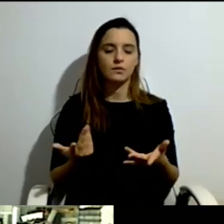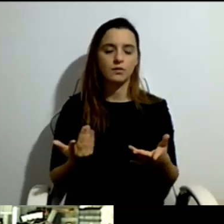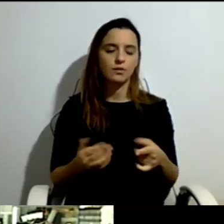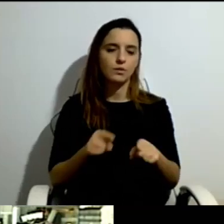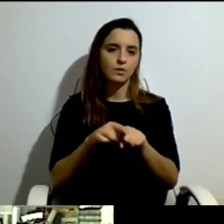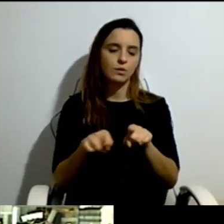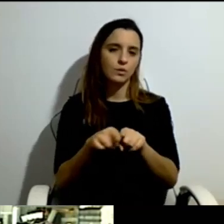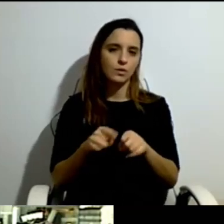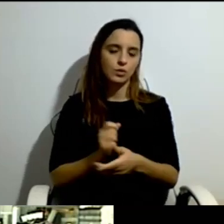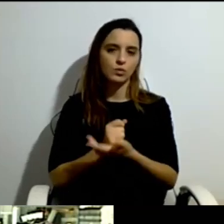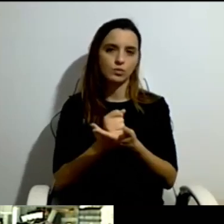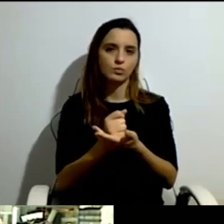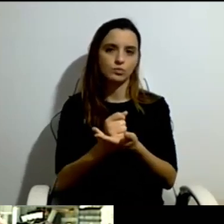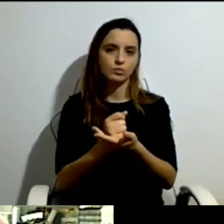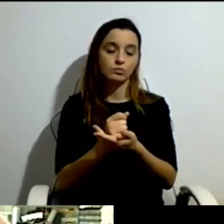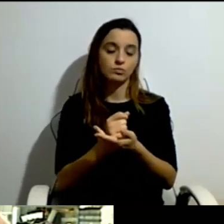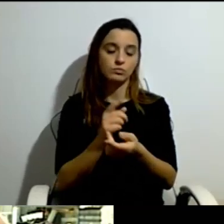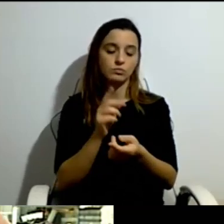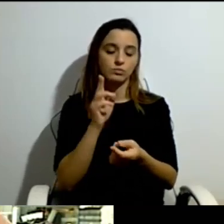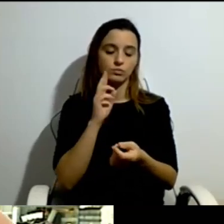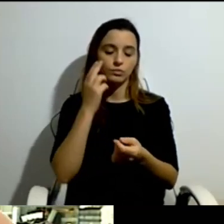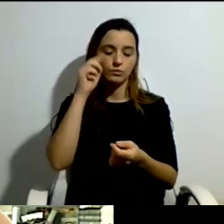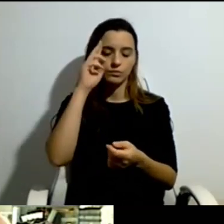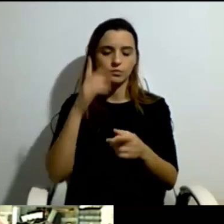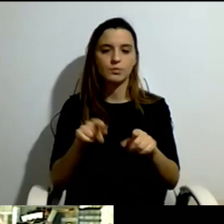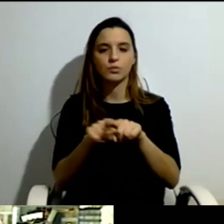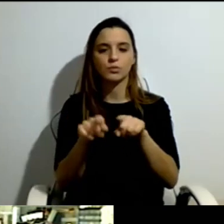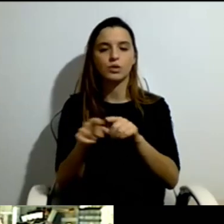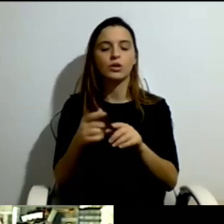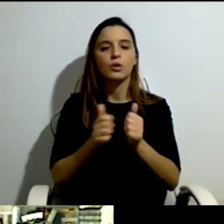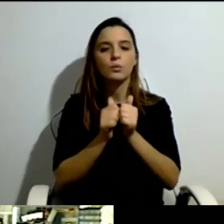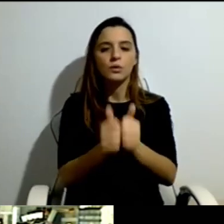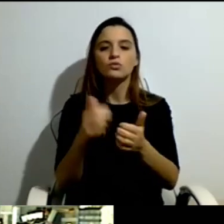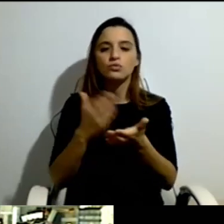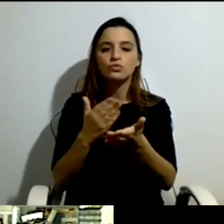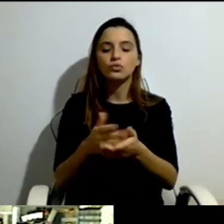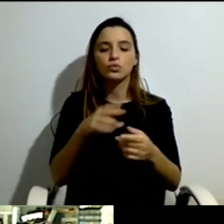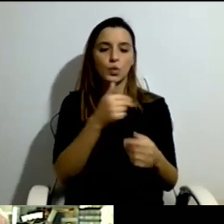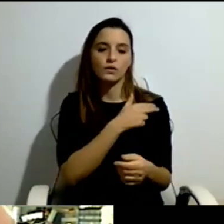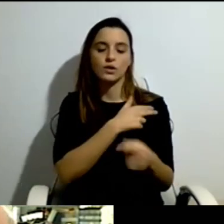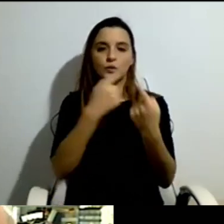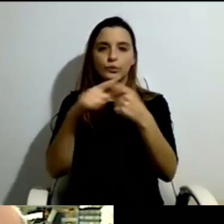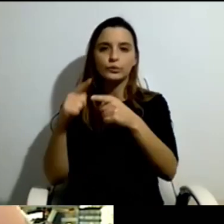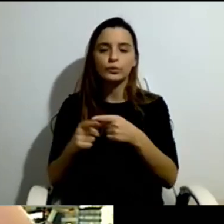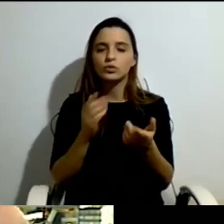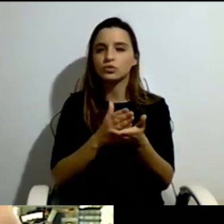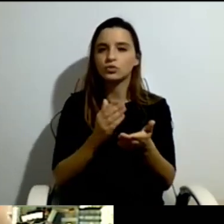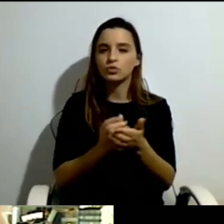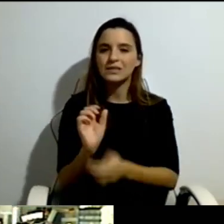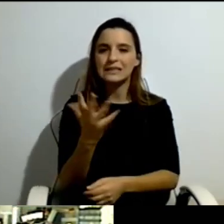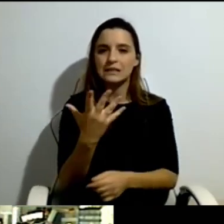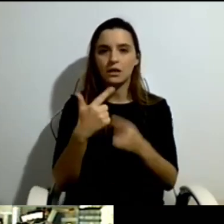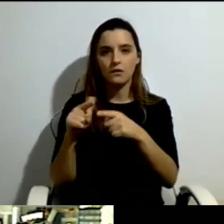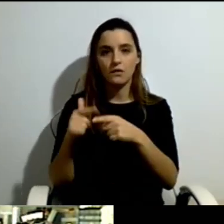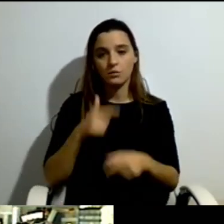studies from different universities, five different studies were accompanying the whole thing on all different aspects,